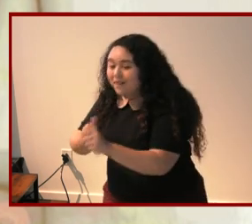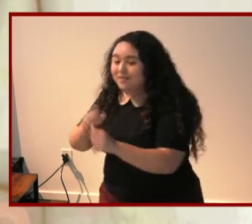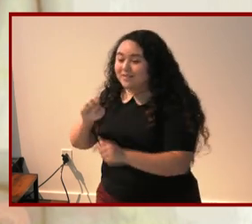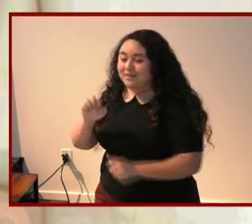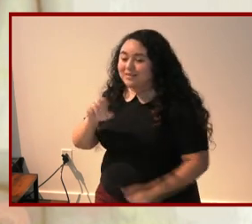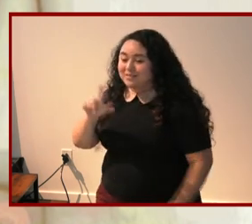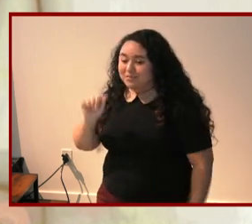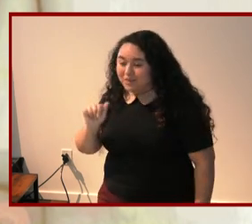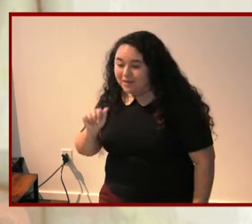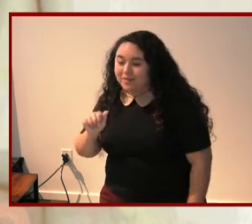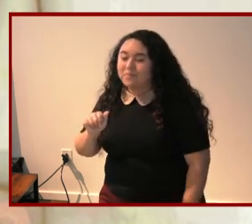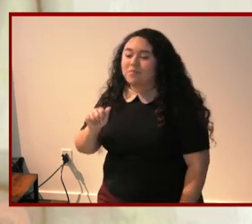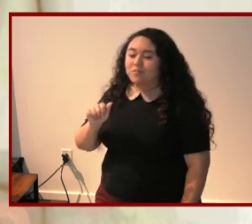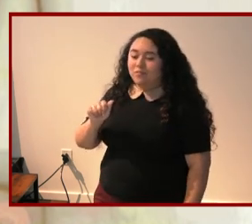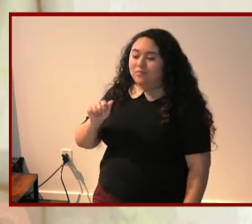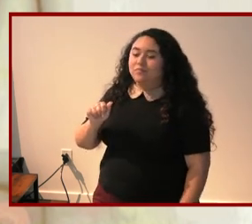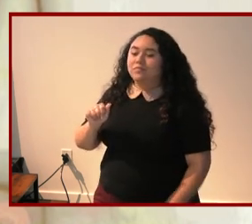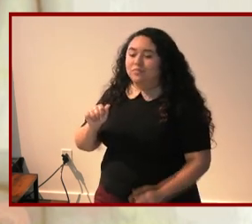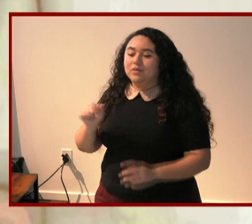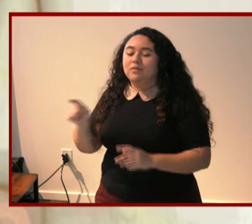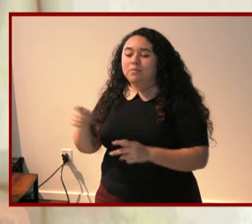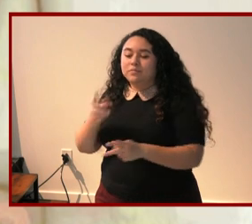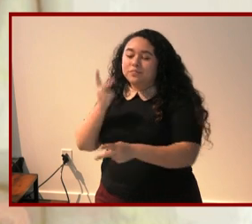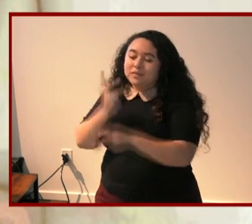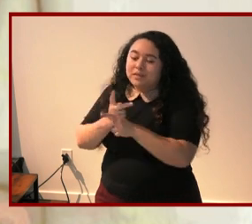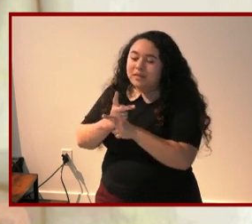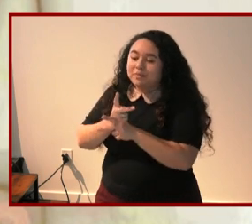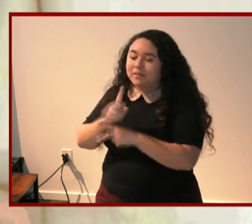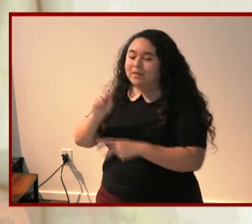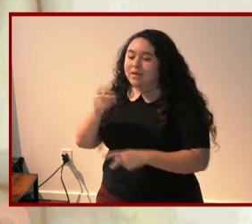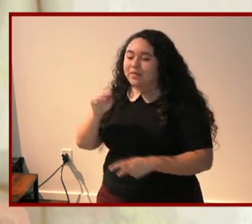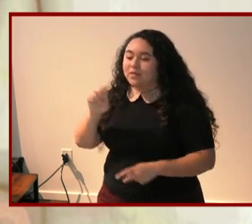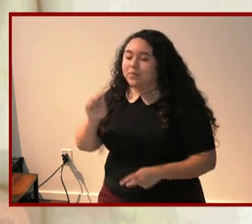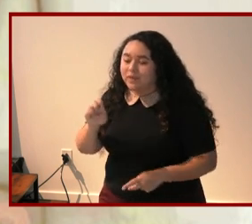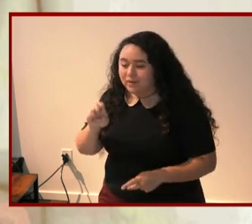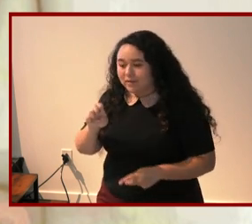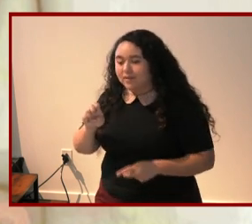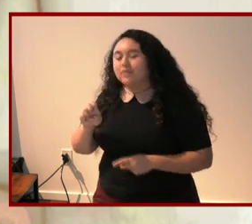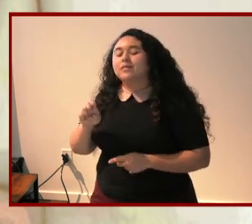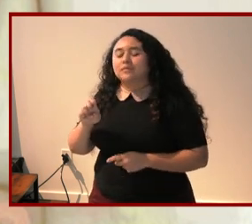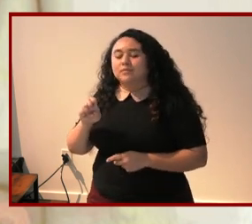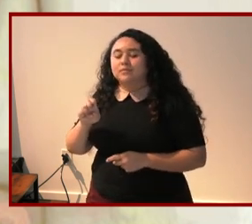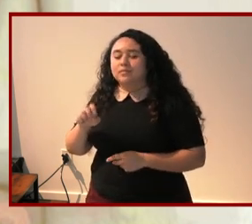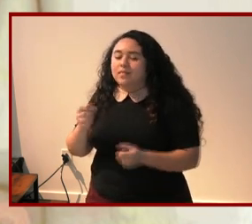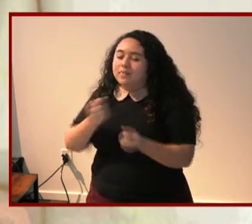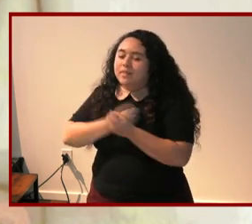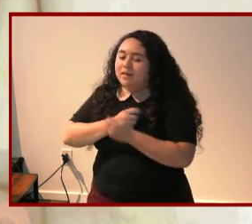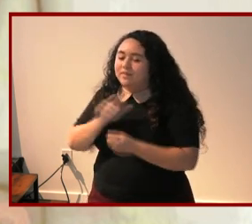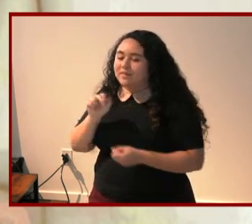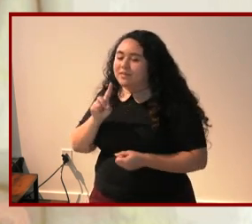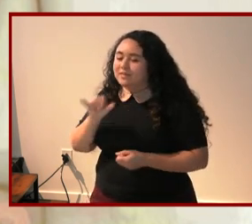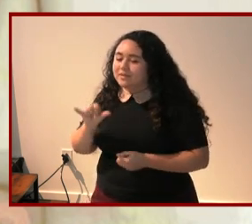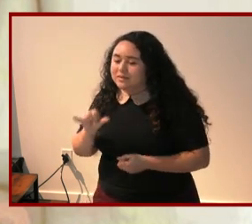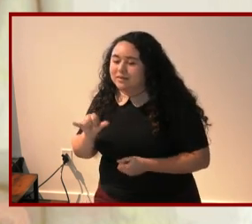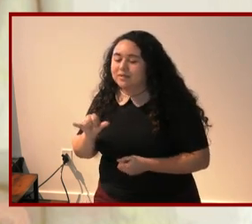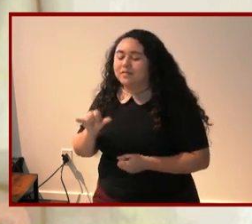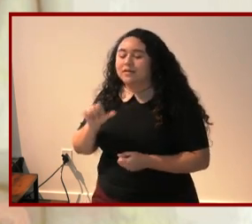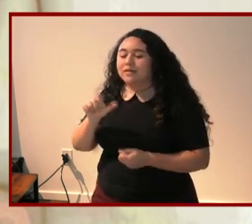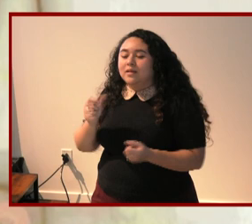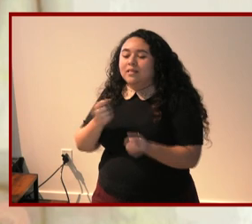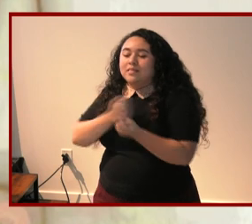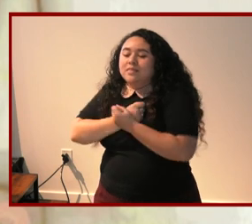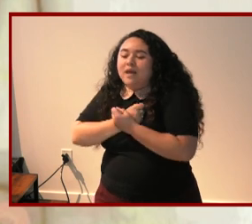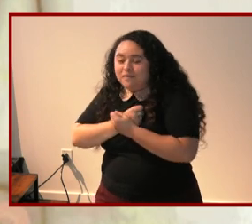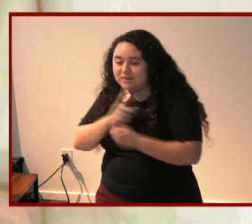keeping catherine keeping curie loving lindsay loving tiara